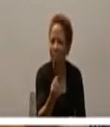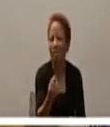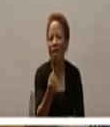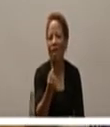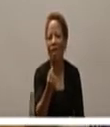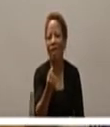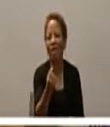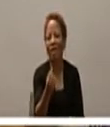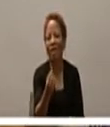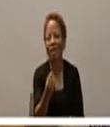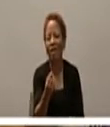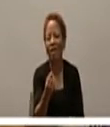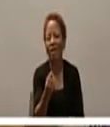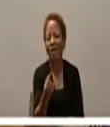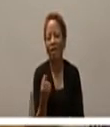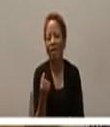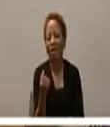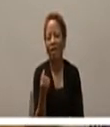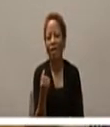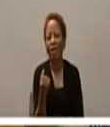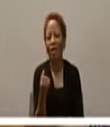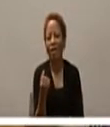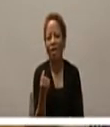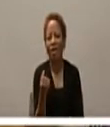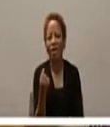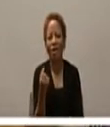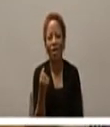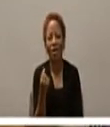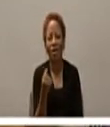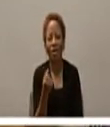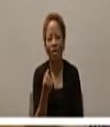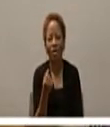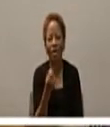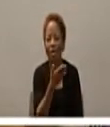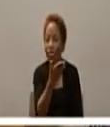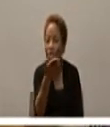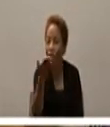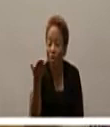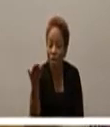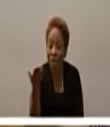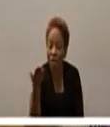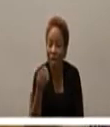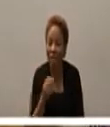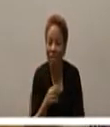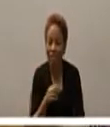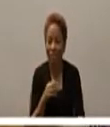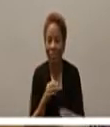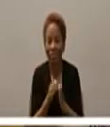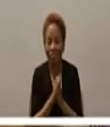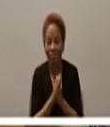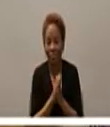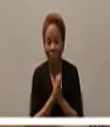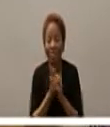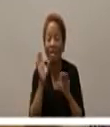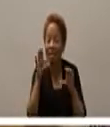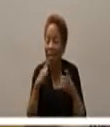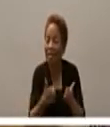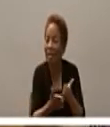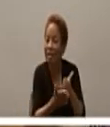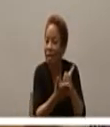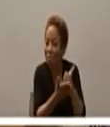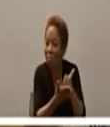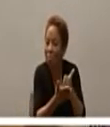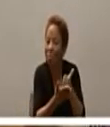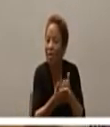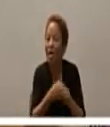that we too are challenged to make and certainly in the 25th chapter of st. Matthew's gospel